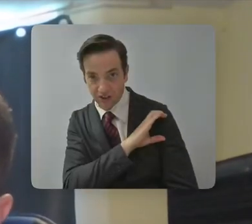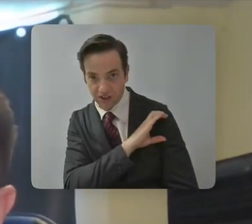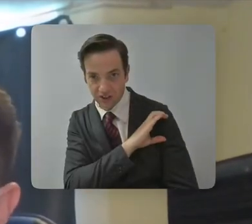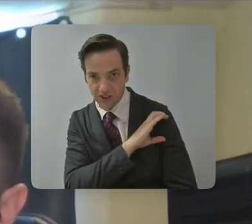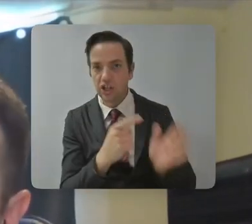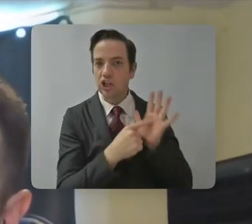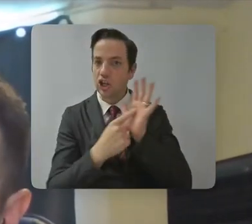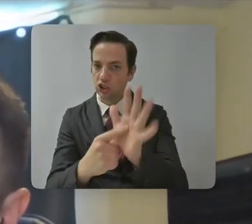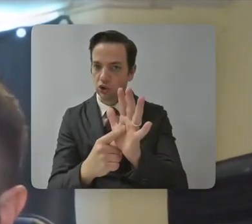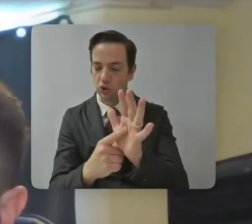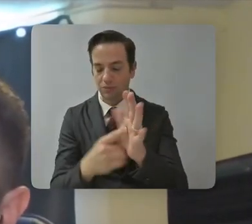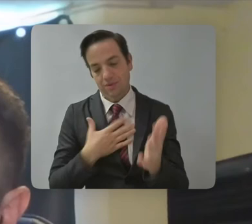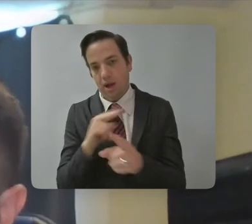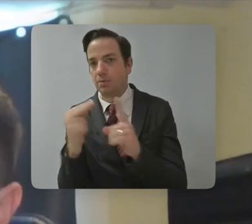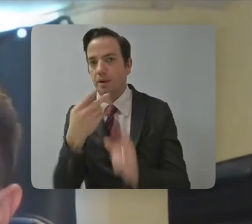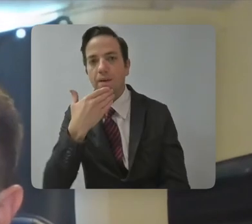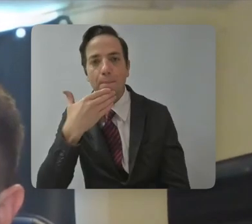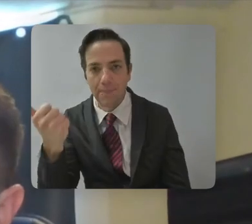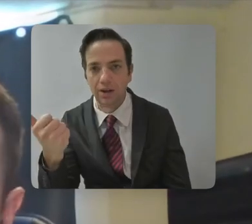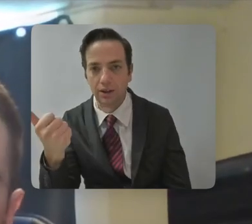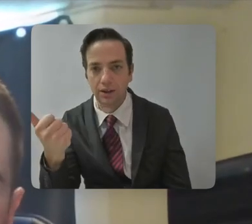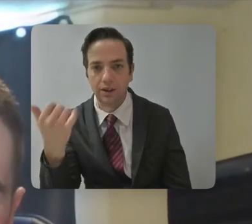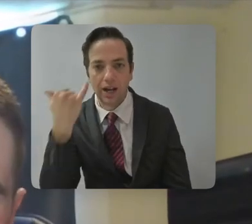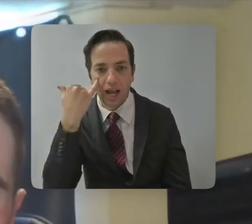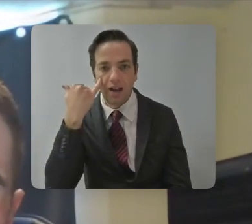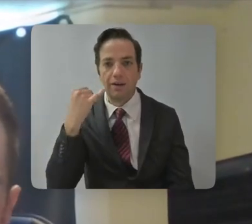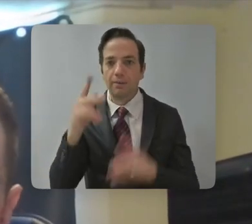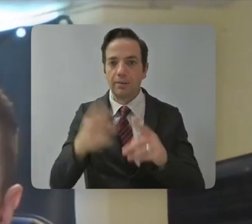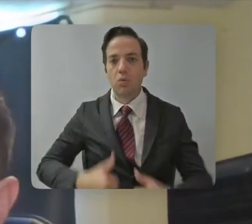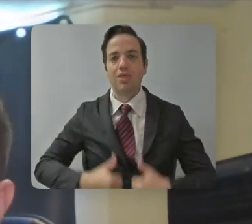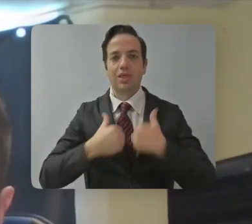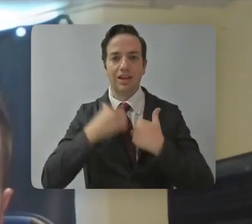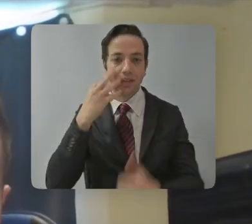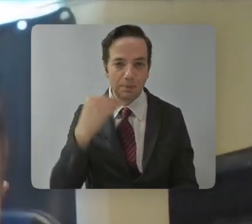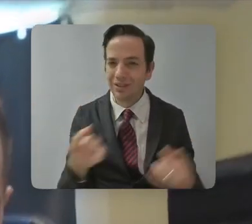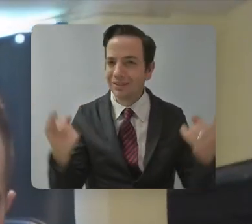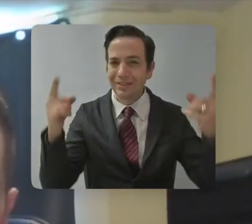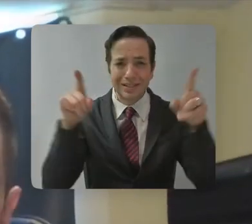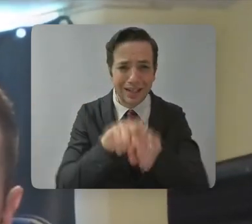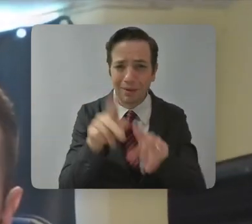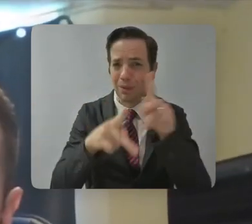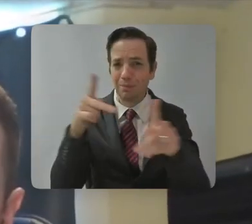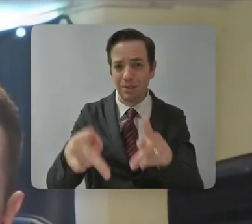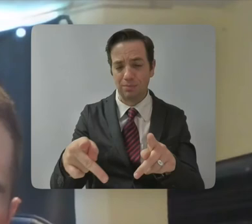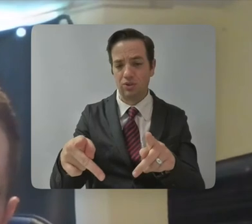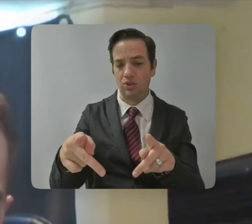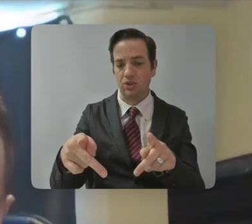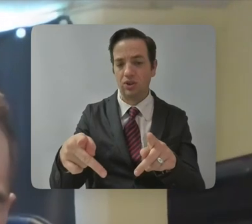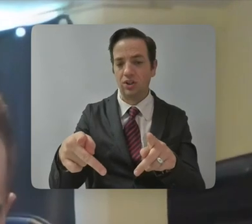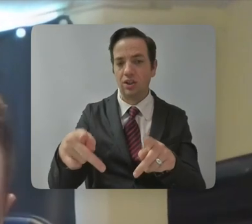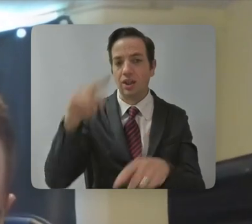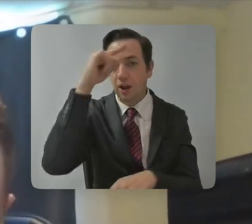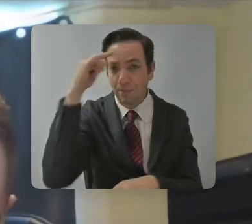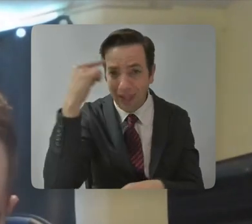it. But, and I think it plays the same with the people of color to get like Ryan Coogler to direct Black Panther. Like